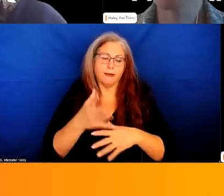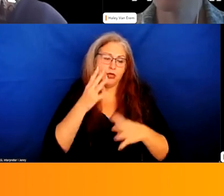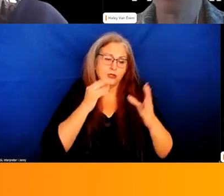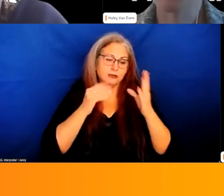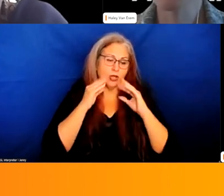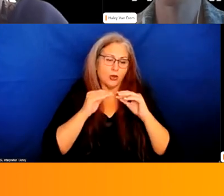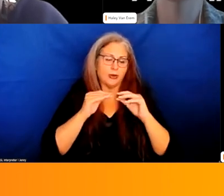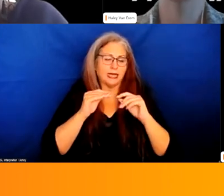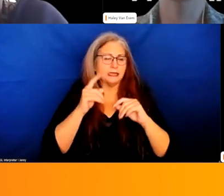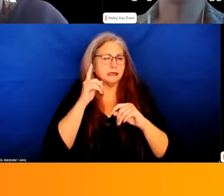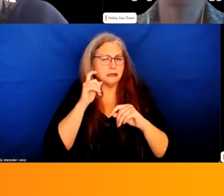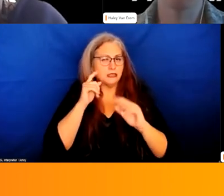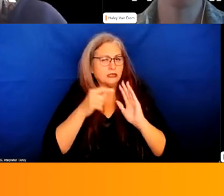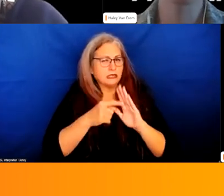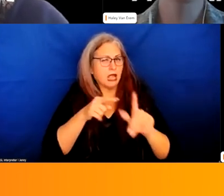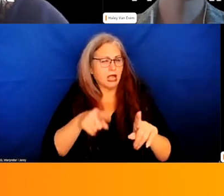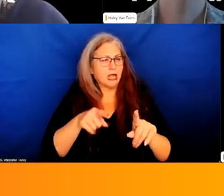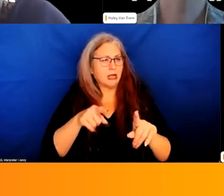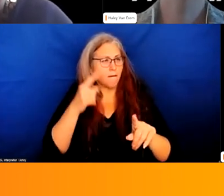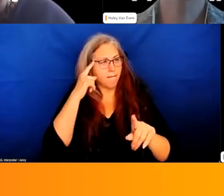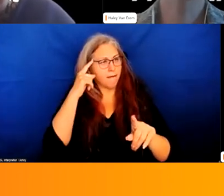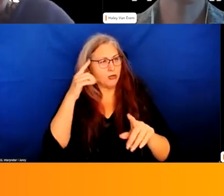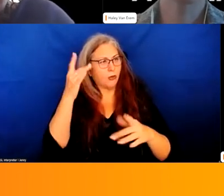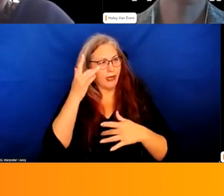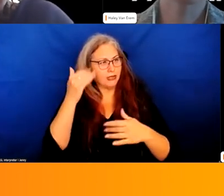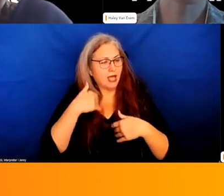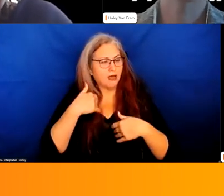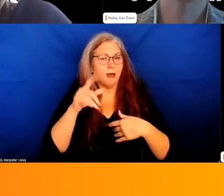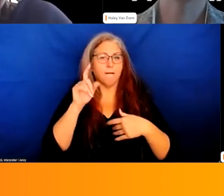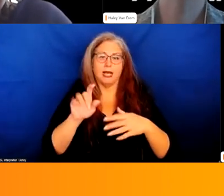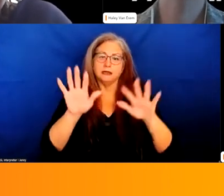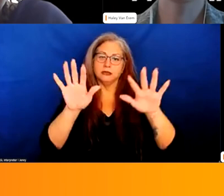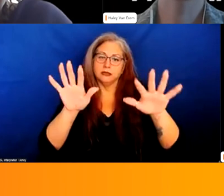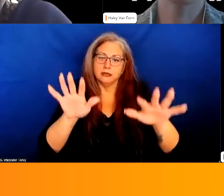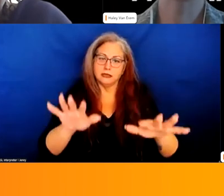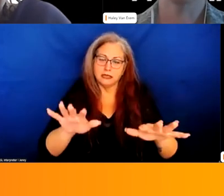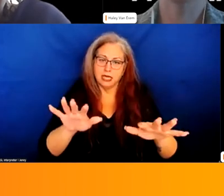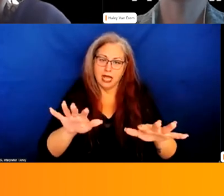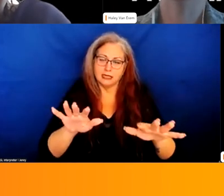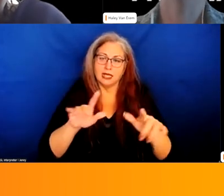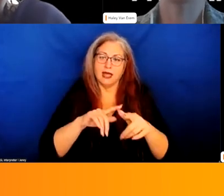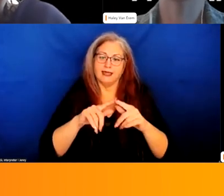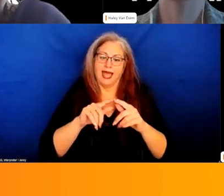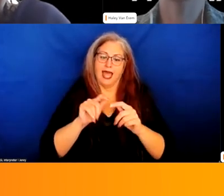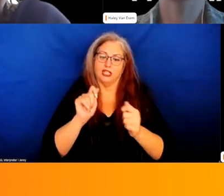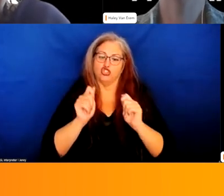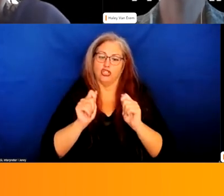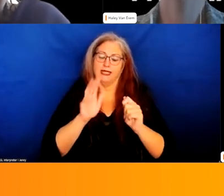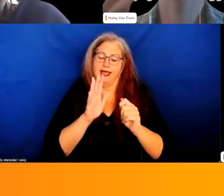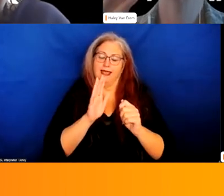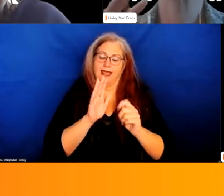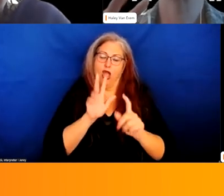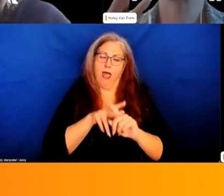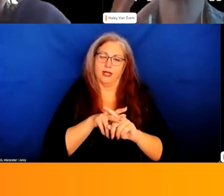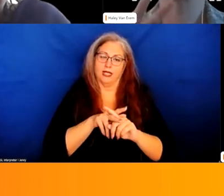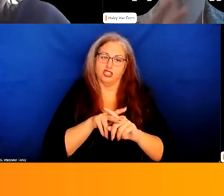conspicuous signs of mental illness must de-escalate the situation and adjust their application of force downward so